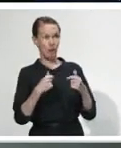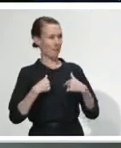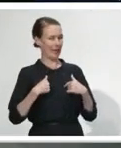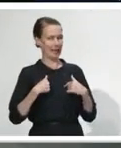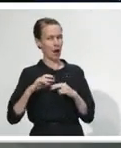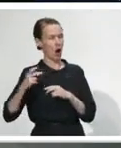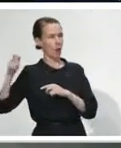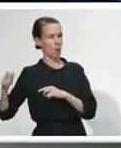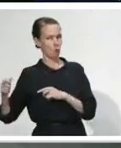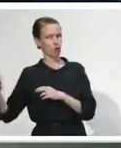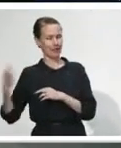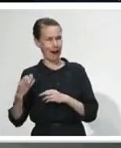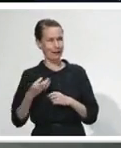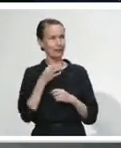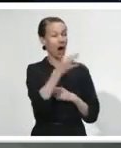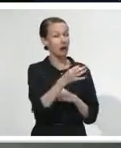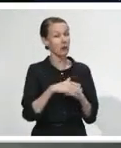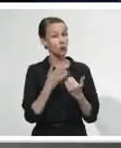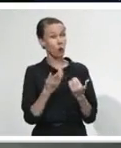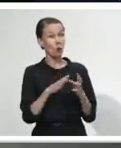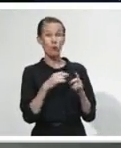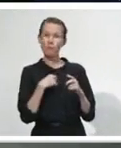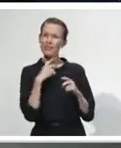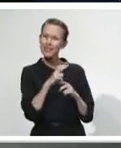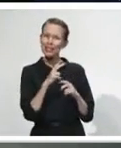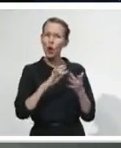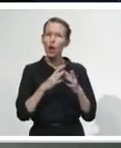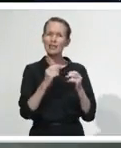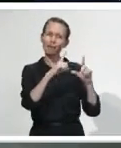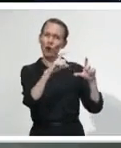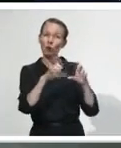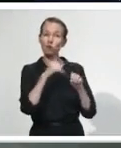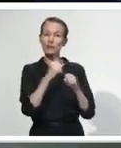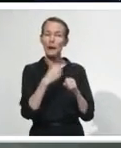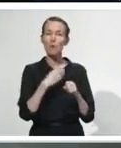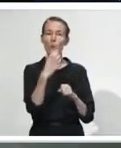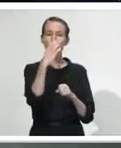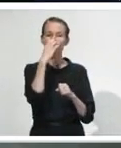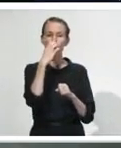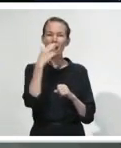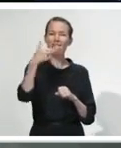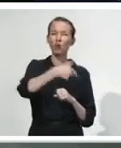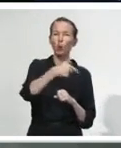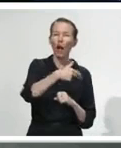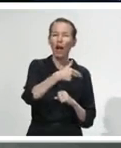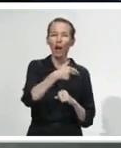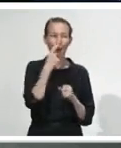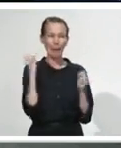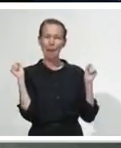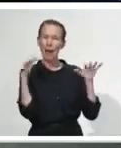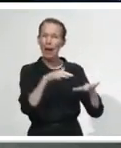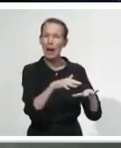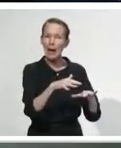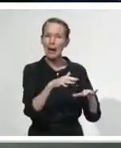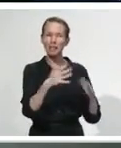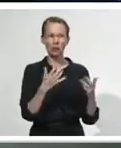report breaches of any size? Do you know, I think one of the things that's driving that from Kiwis is that sense that actually we do all have a